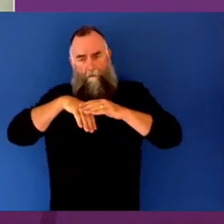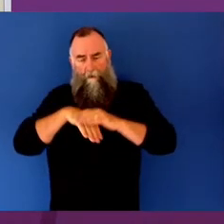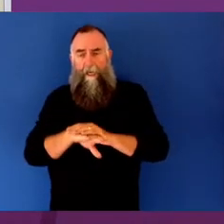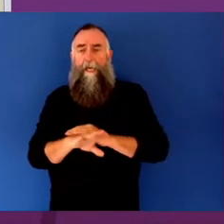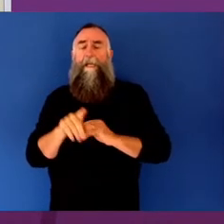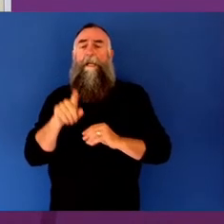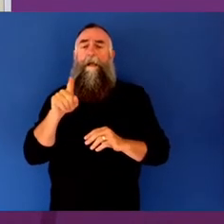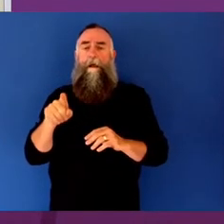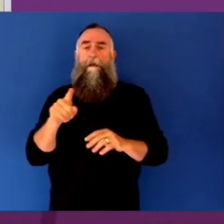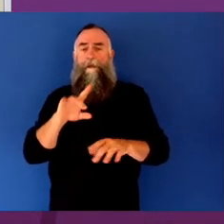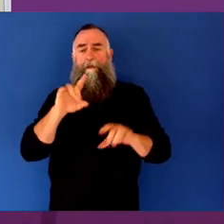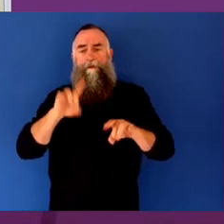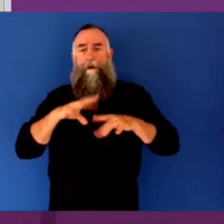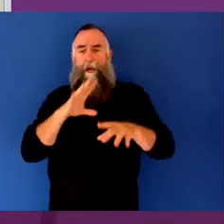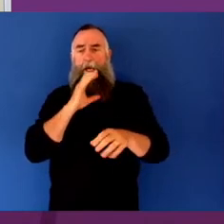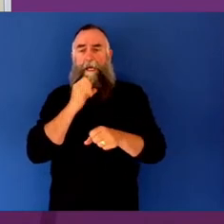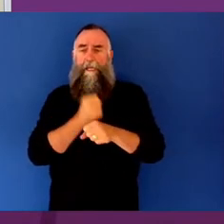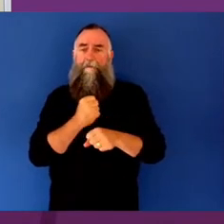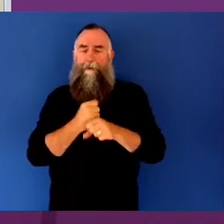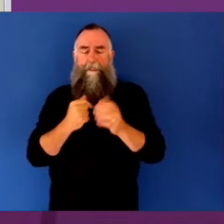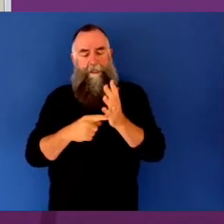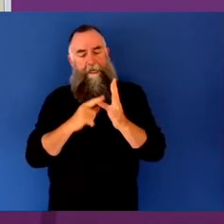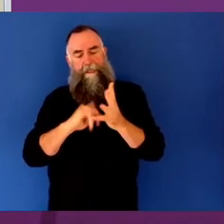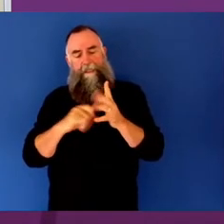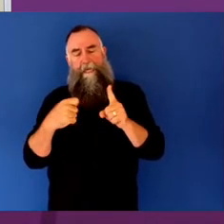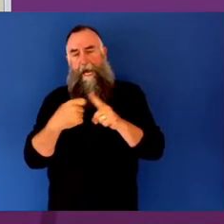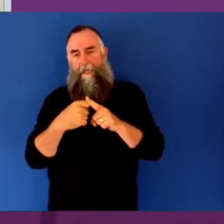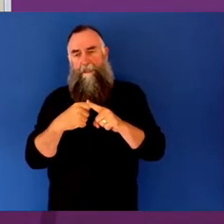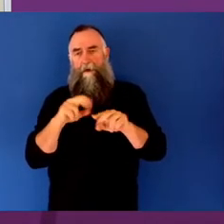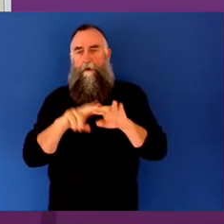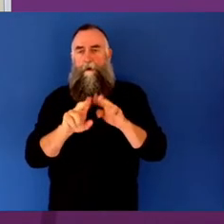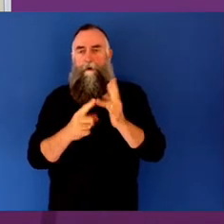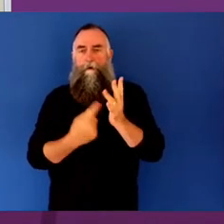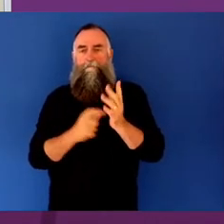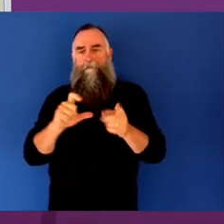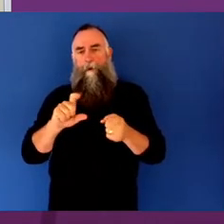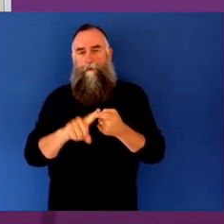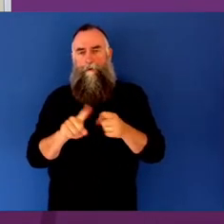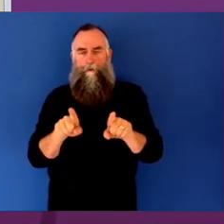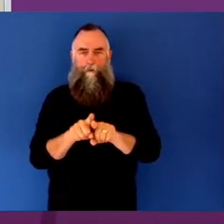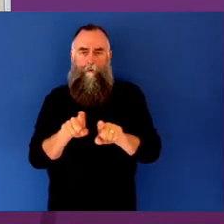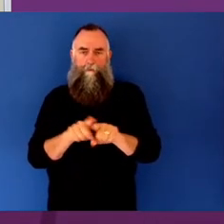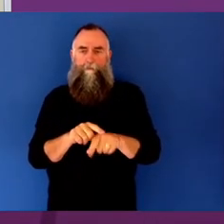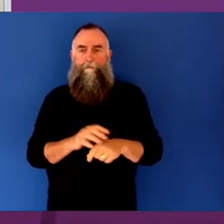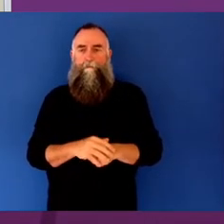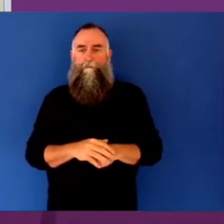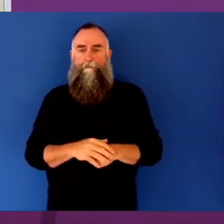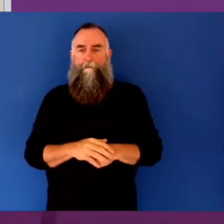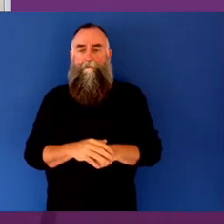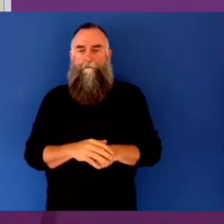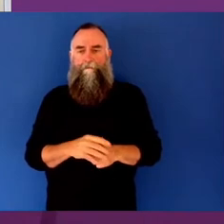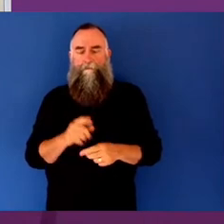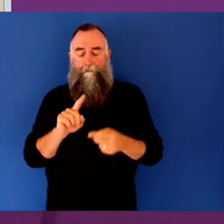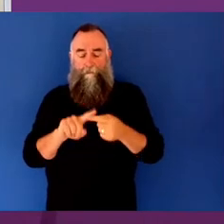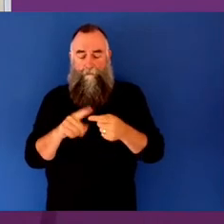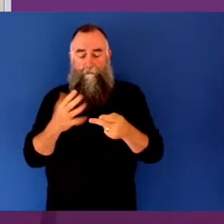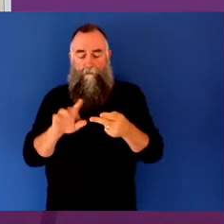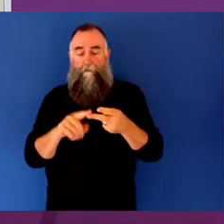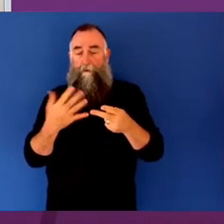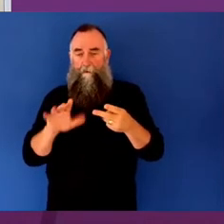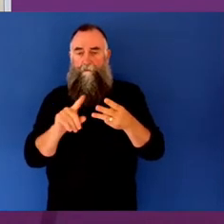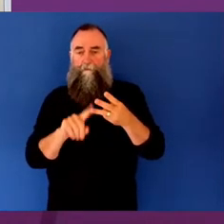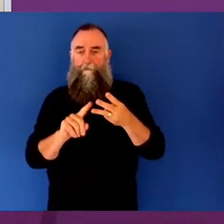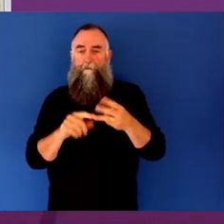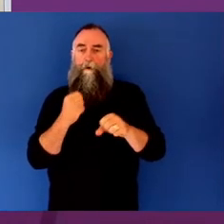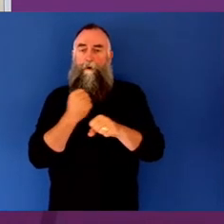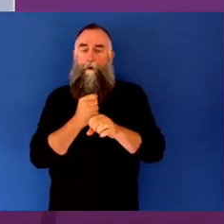Welcome, Greta. Great to be here, Faye. Next up, have Georgie Harmon. Georgie has a significant